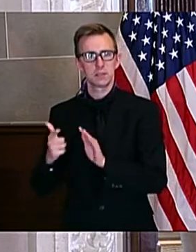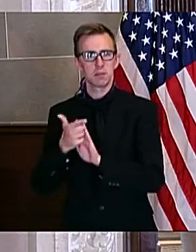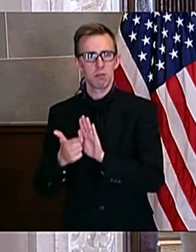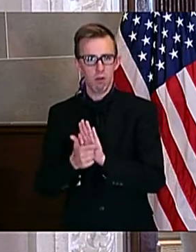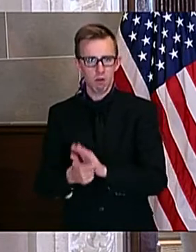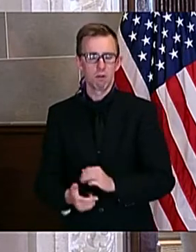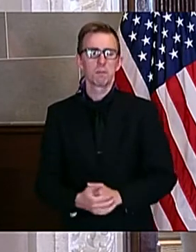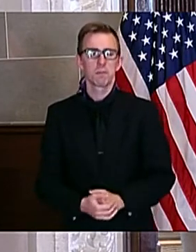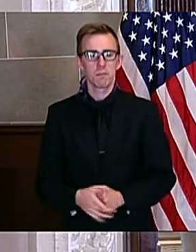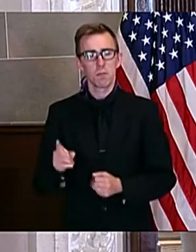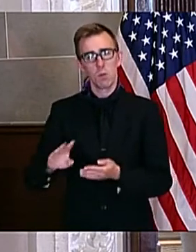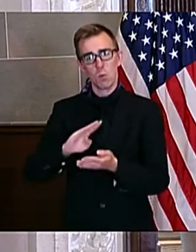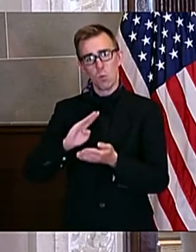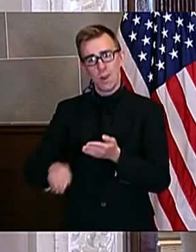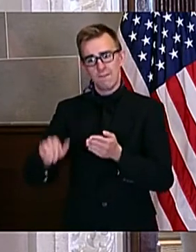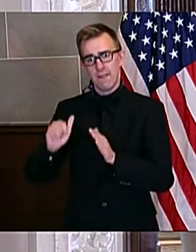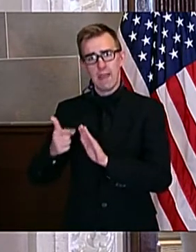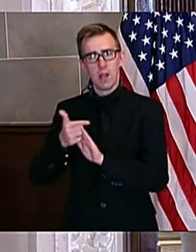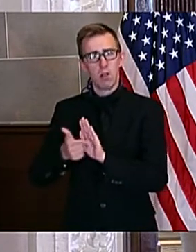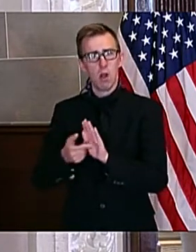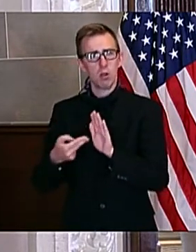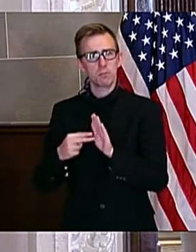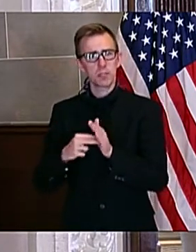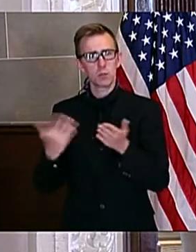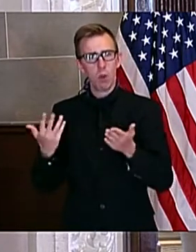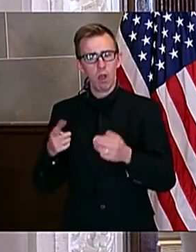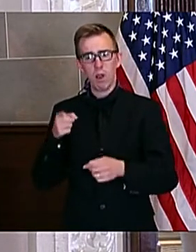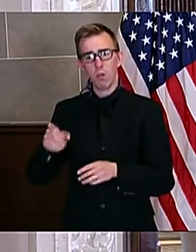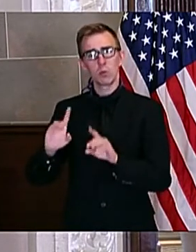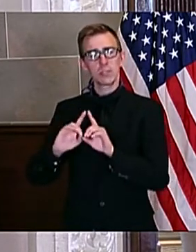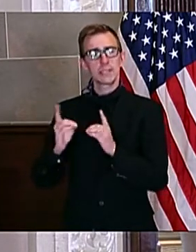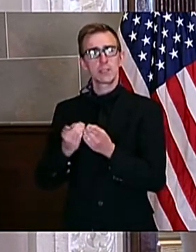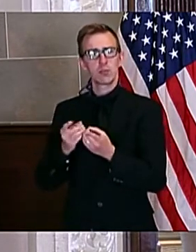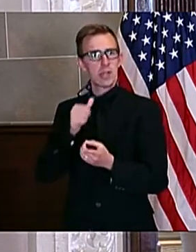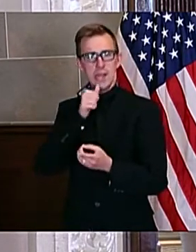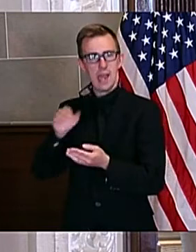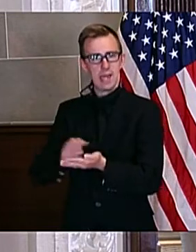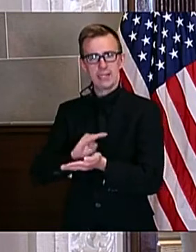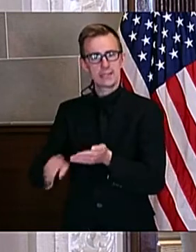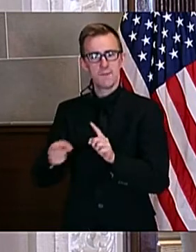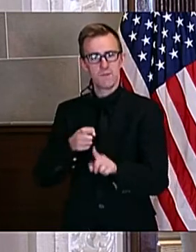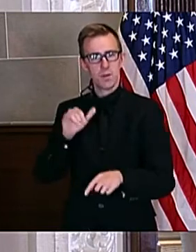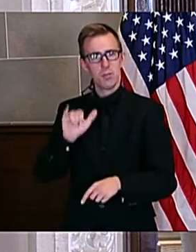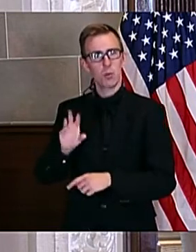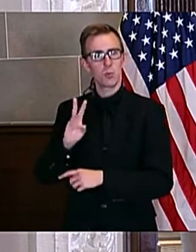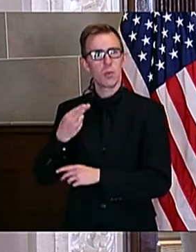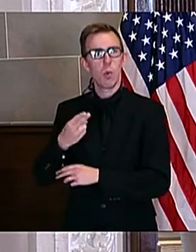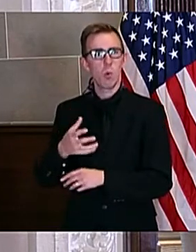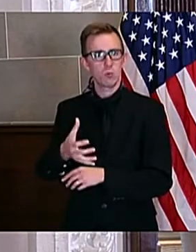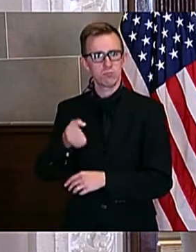The waiver of this statute means hold harmless districts are not exempt from these withholdings.